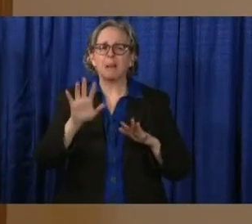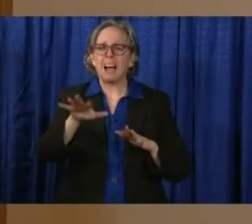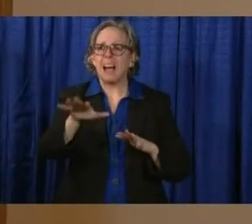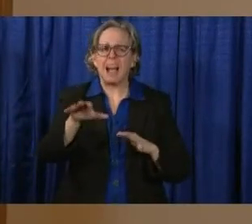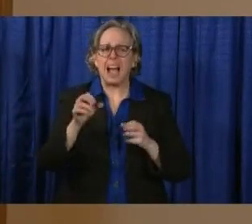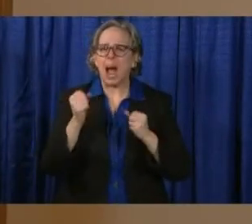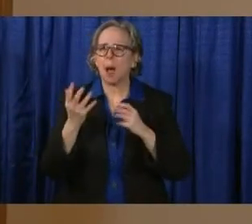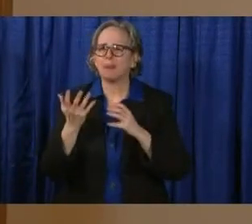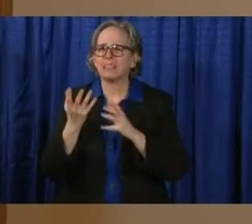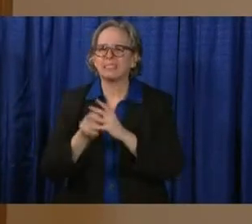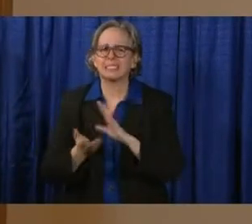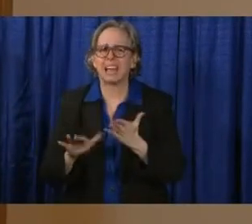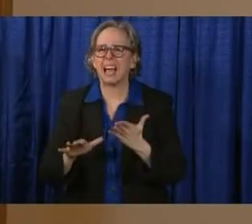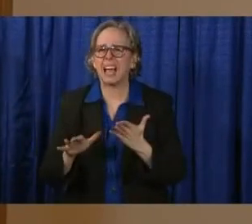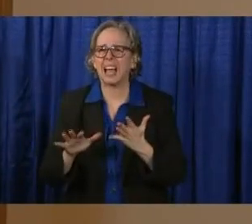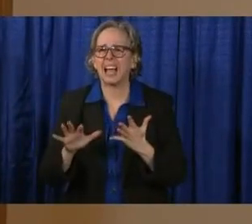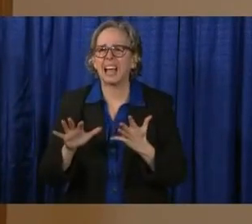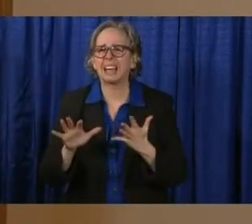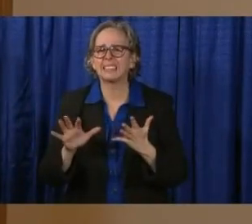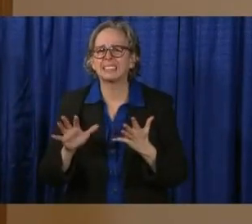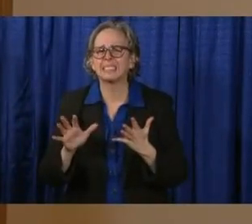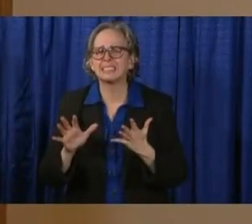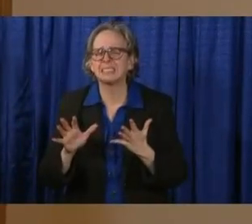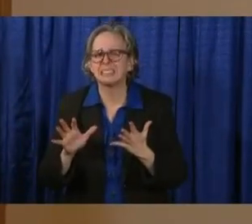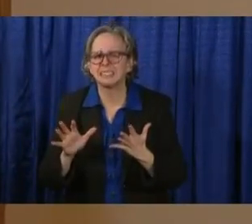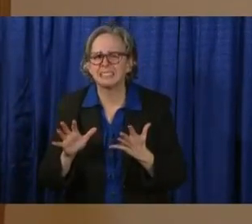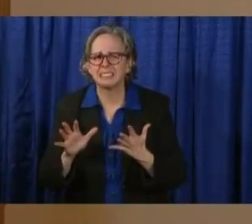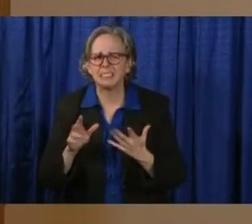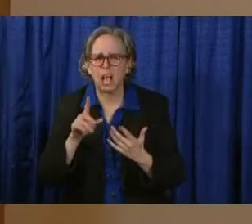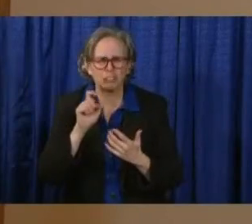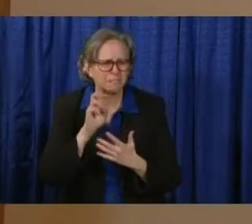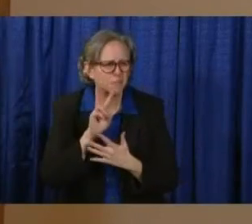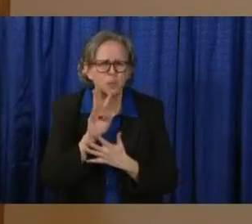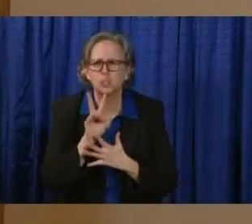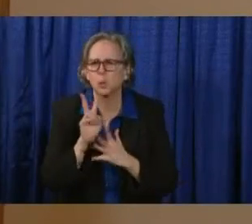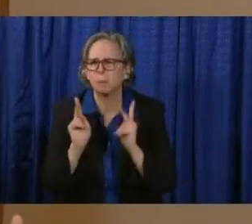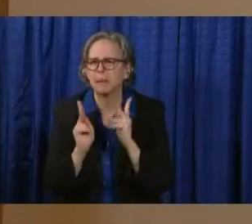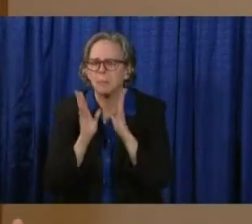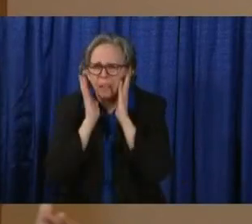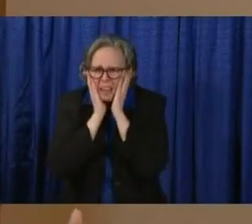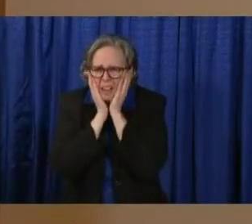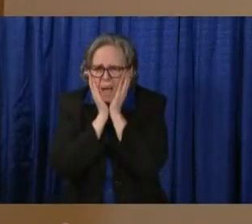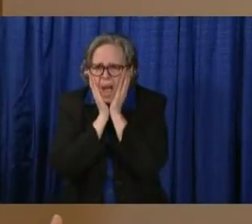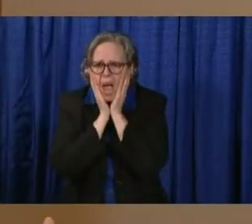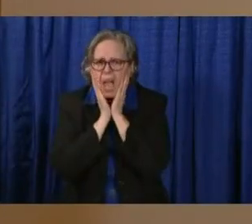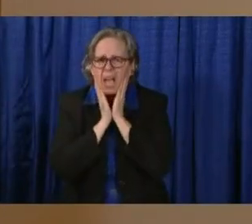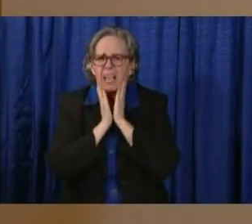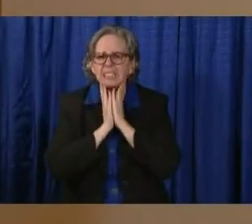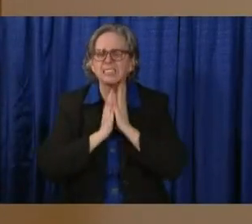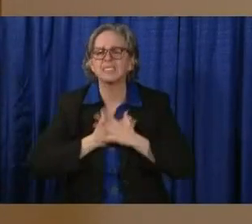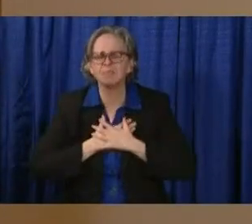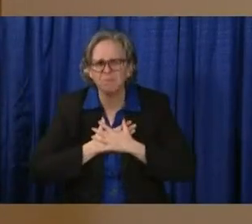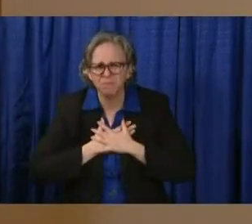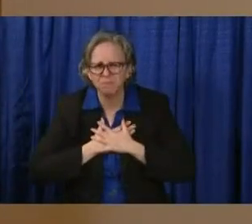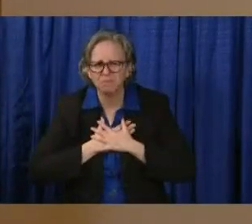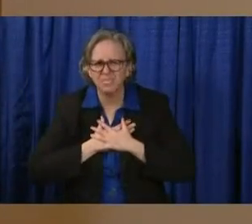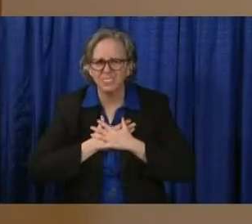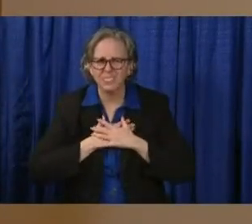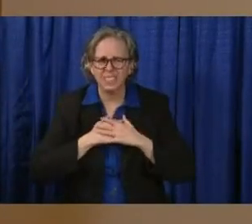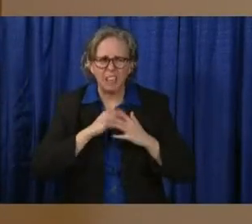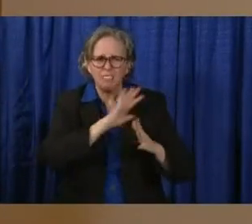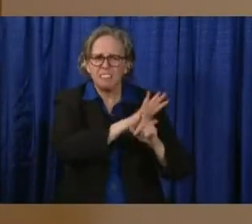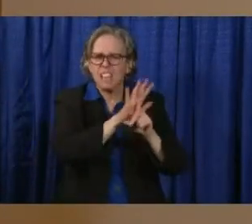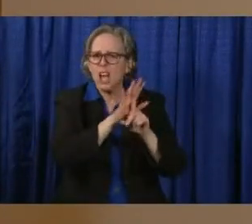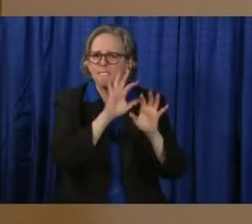142. That's everyone in their sphere and their lives and their friends. There's all the folks who are